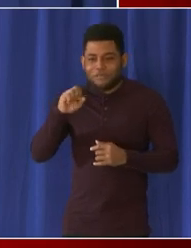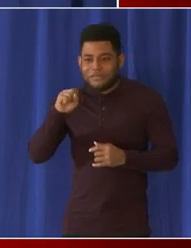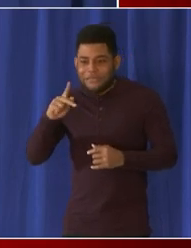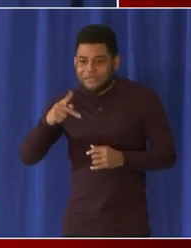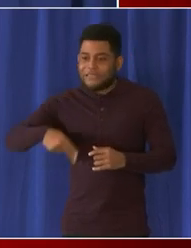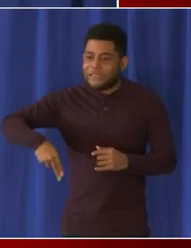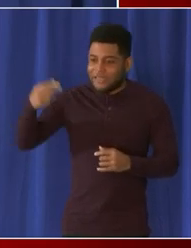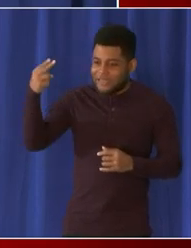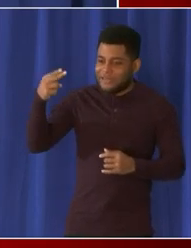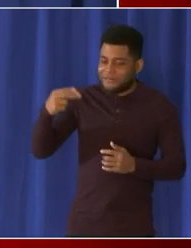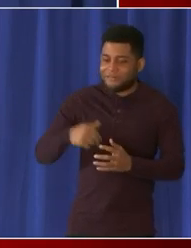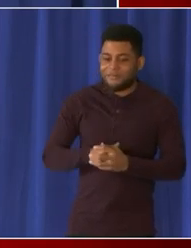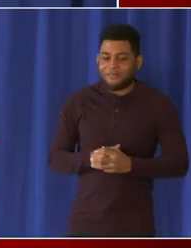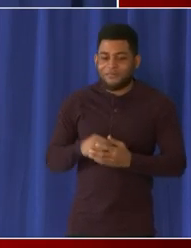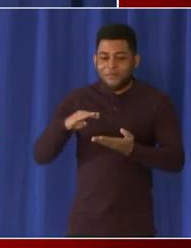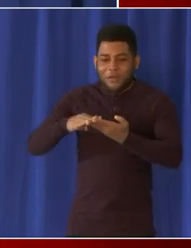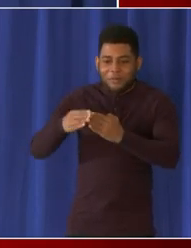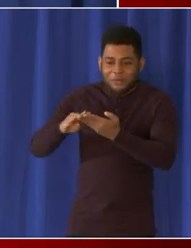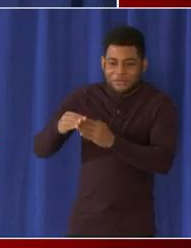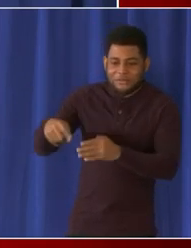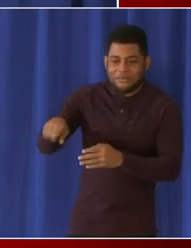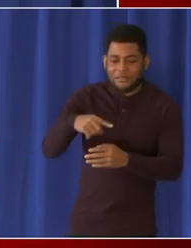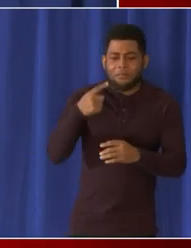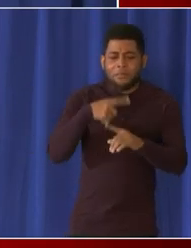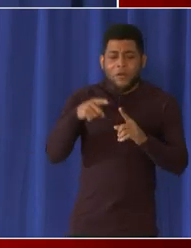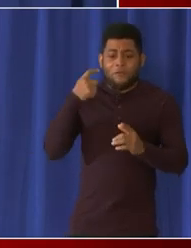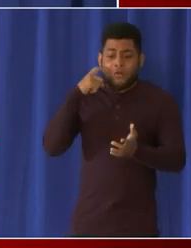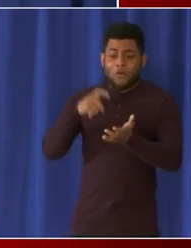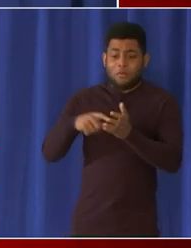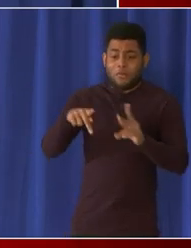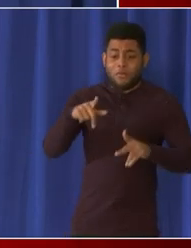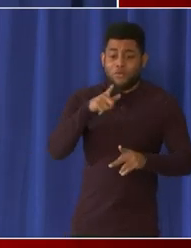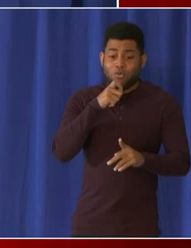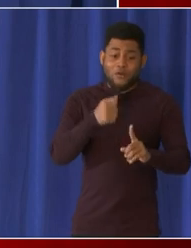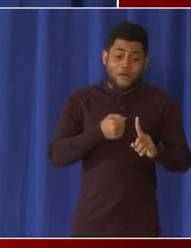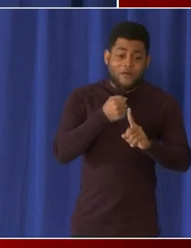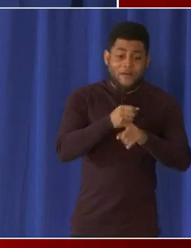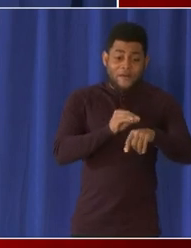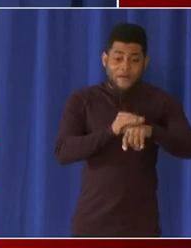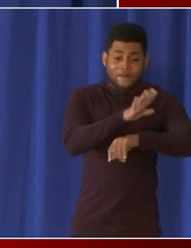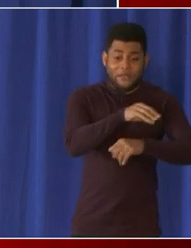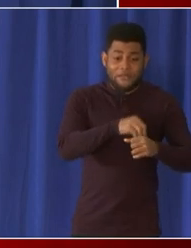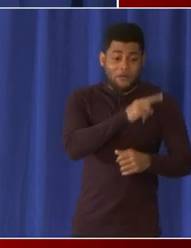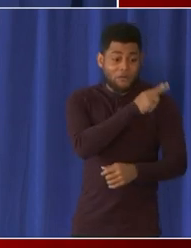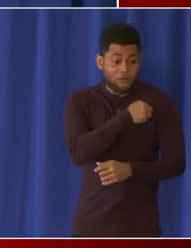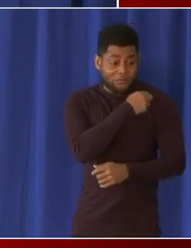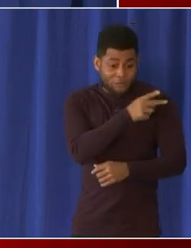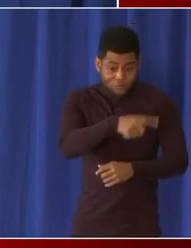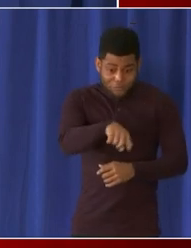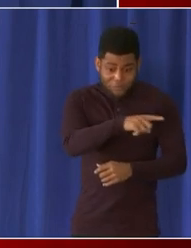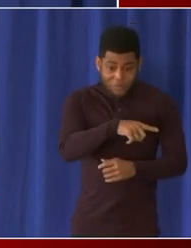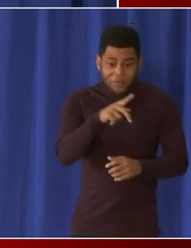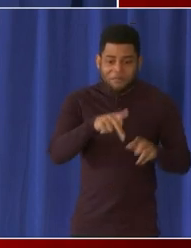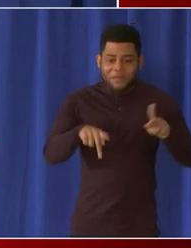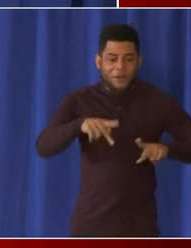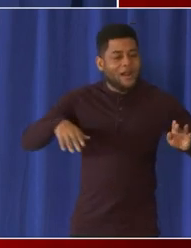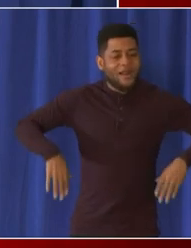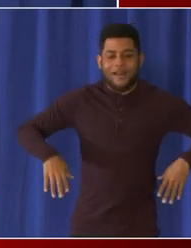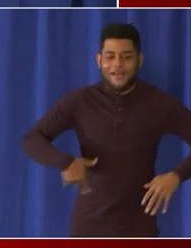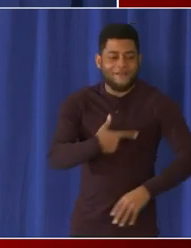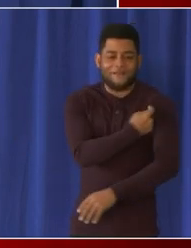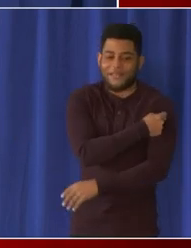the people that we're seeing that are most affected in the hospitals are the people that are unvaccinated and so while we're seeing the 1500